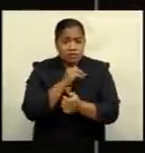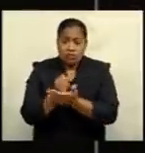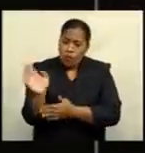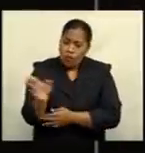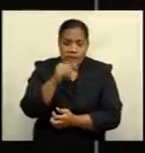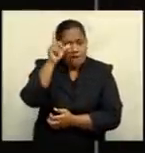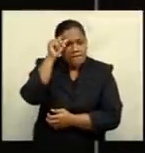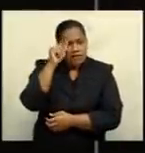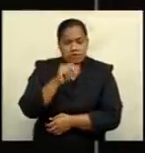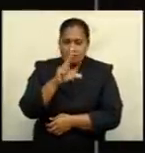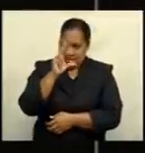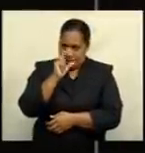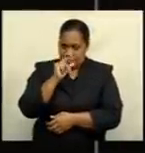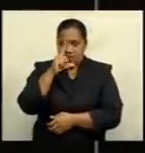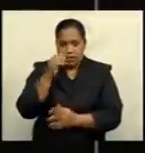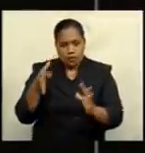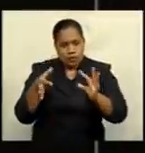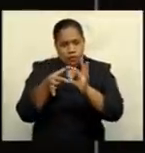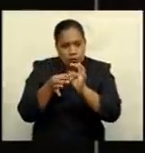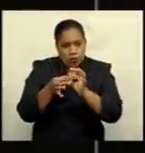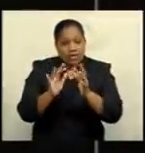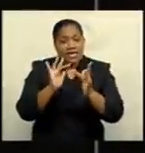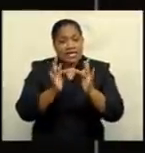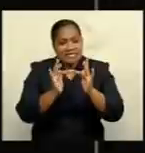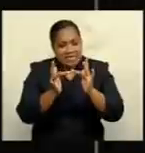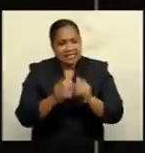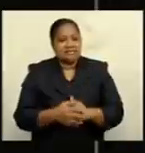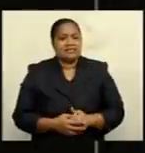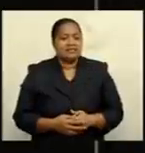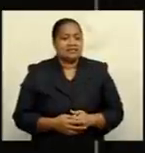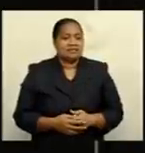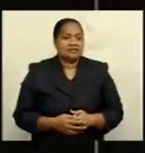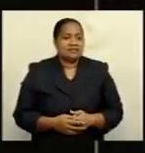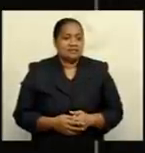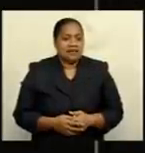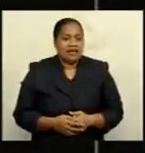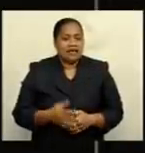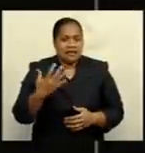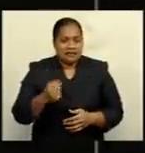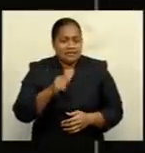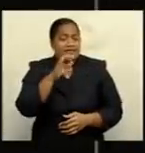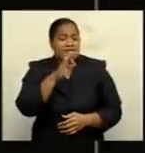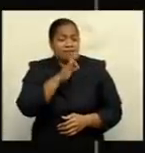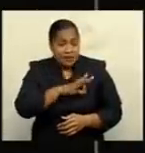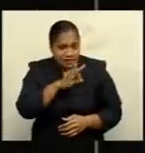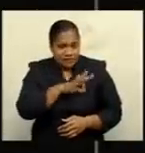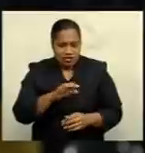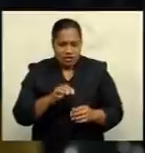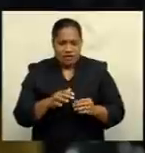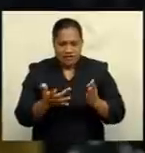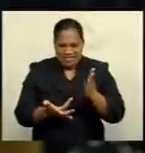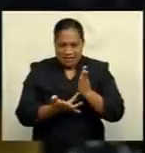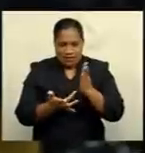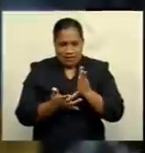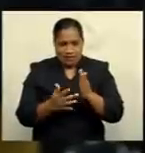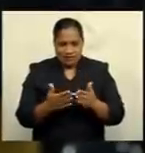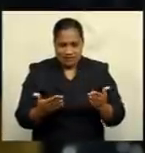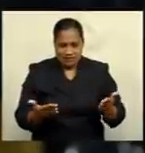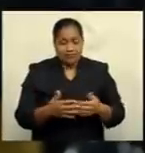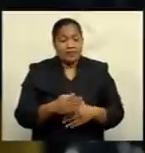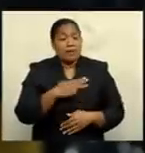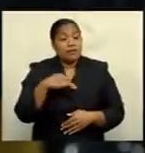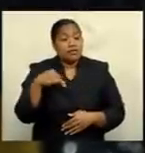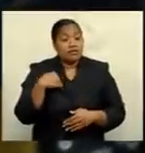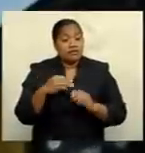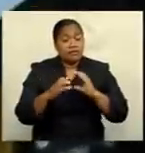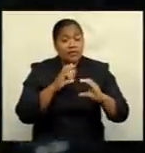is able to connect to the internet and take advantage of the many benefits of modern technology. Minister for Communications, Aya Syed